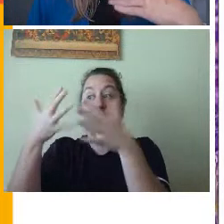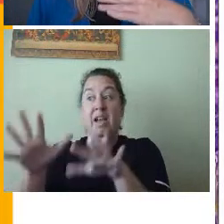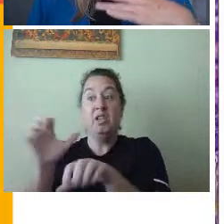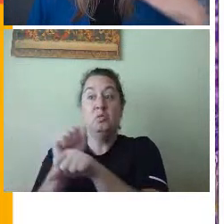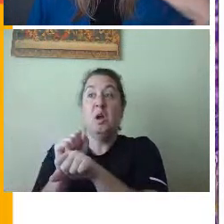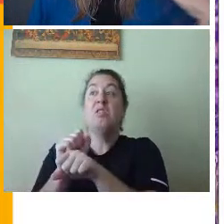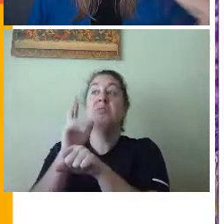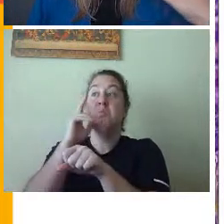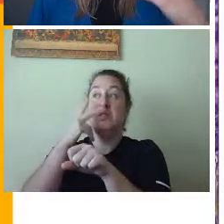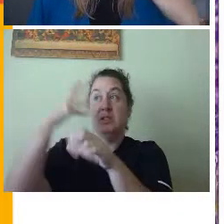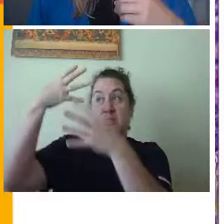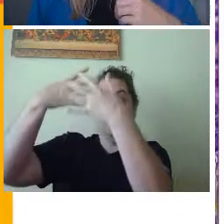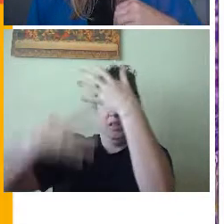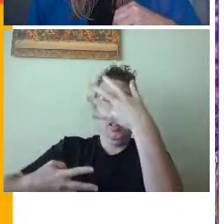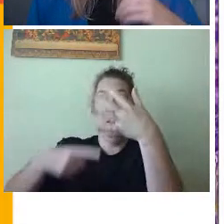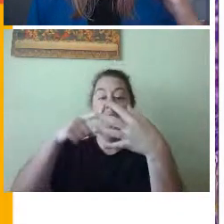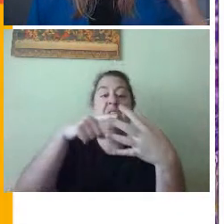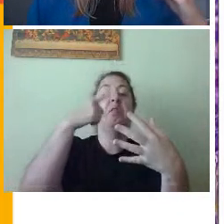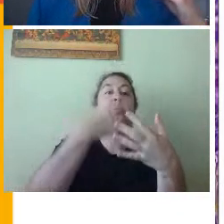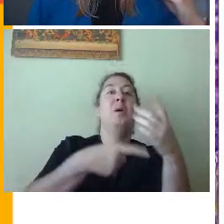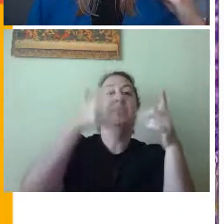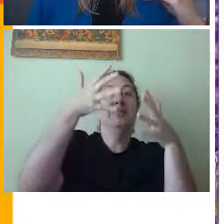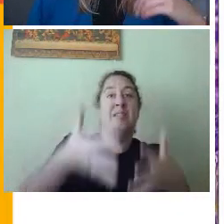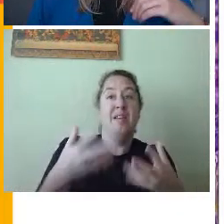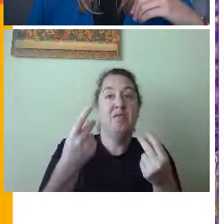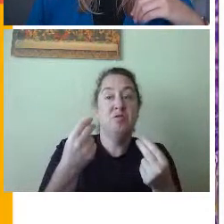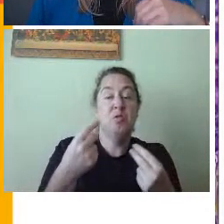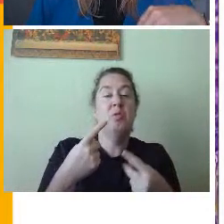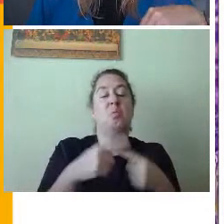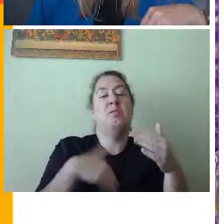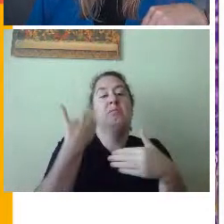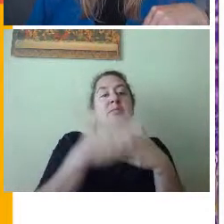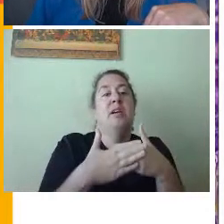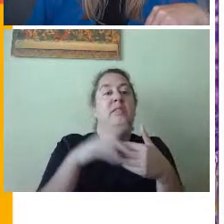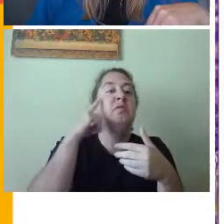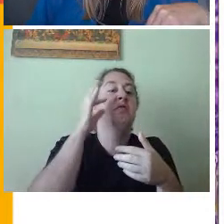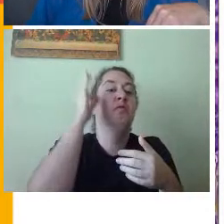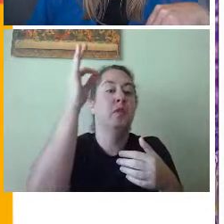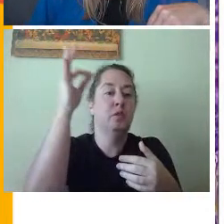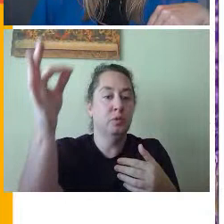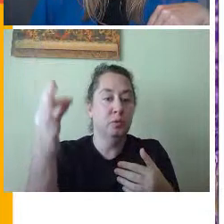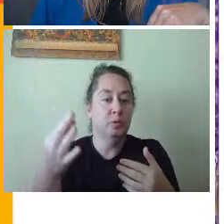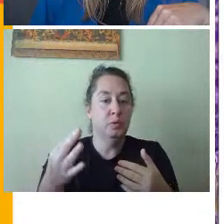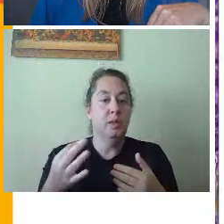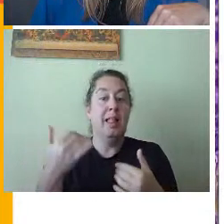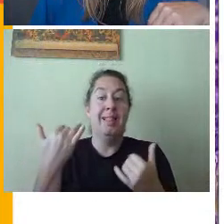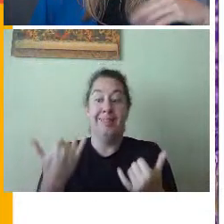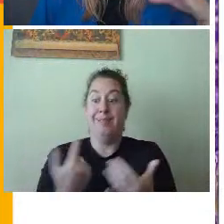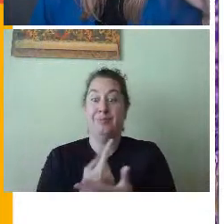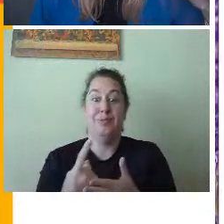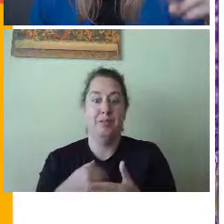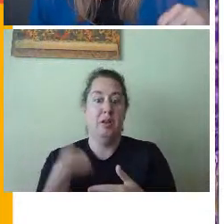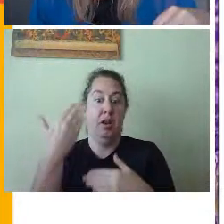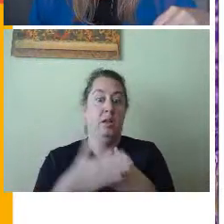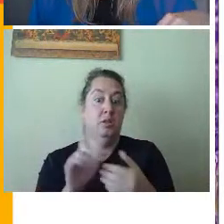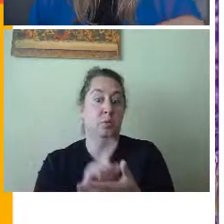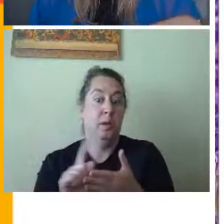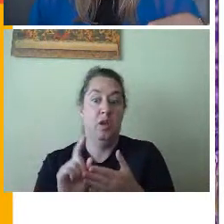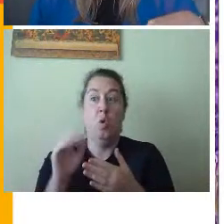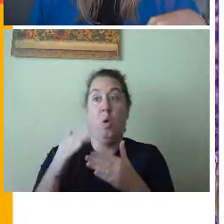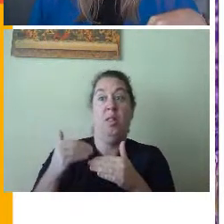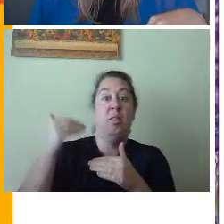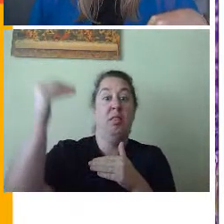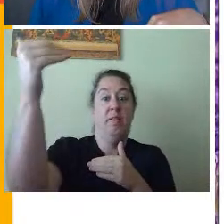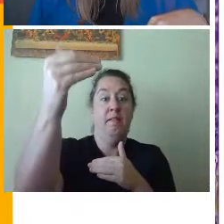spot to see what needs to be done, what's coming up in the future. And it even breaks it down to this week, next week, and then even later.